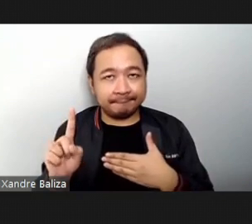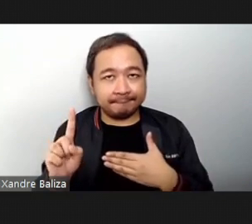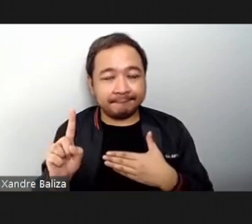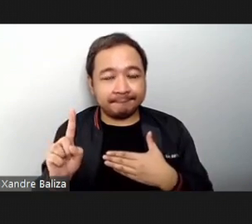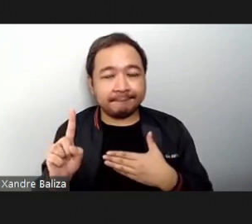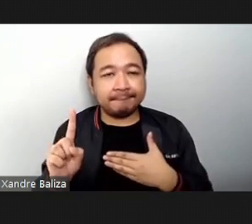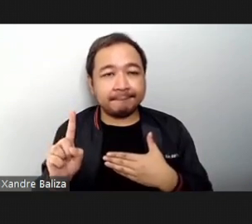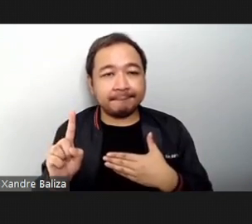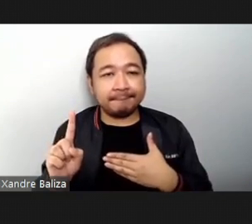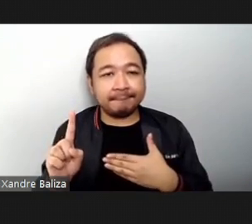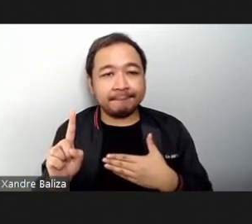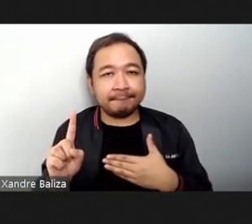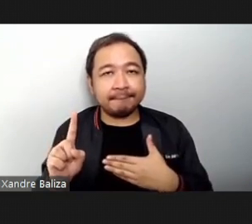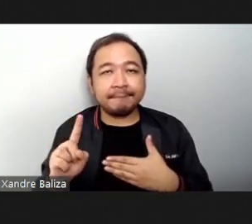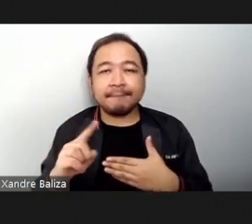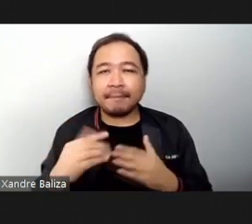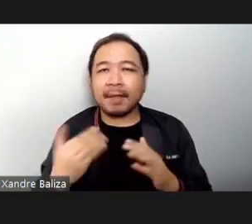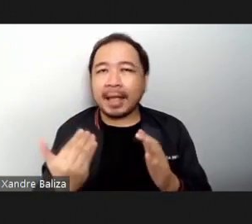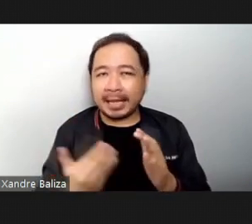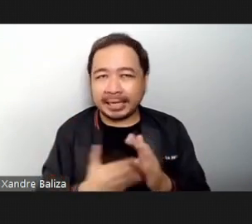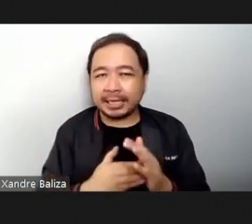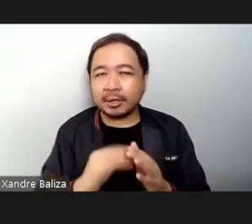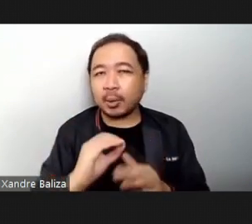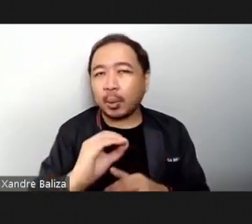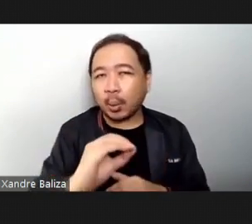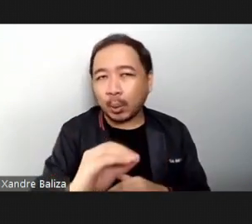One And do it twice more on your own